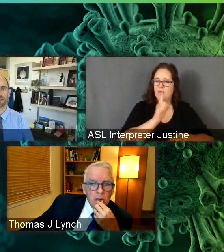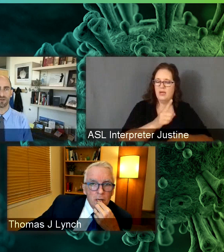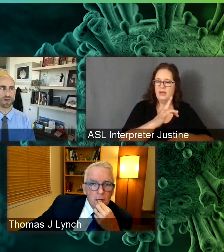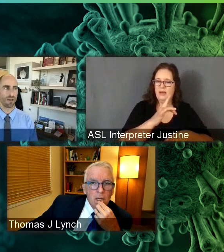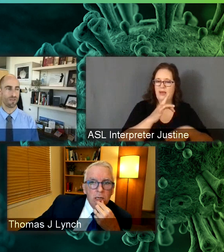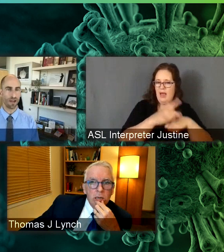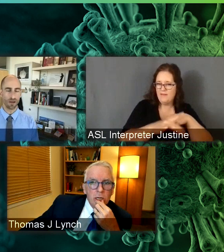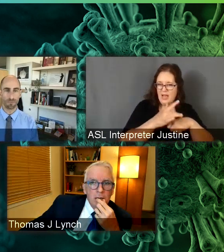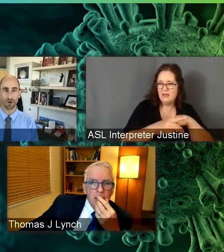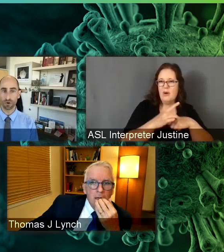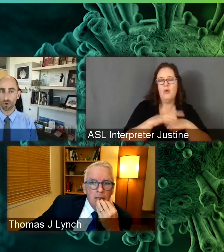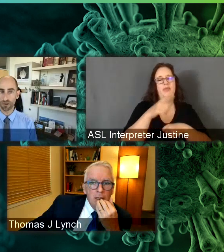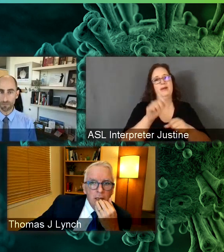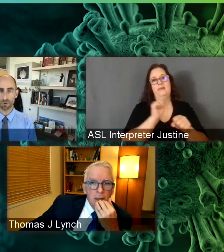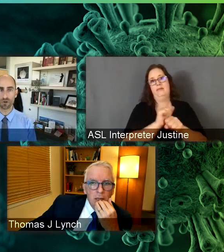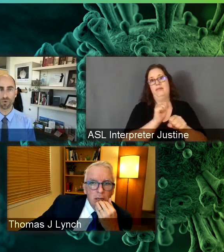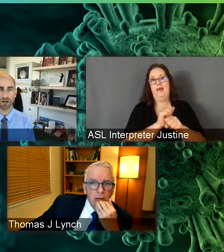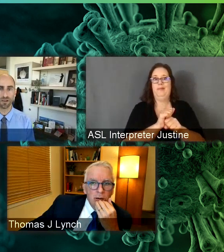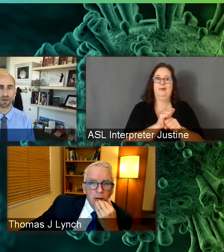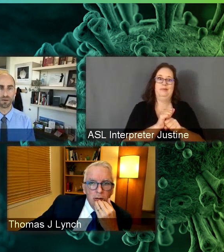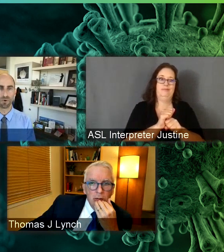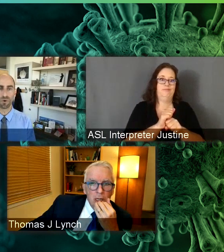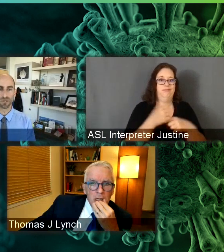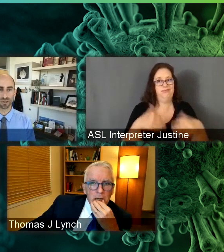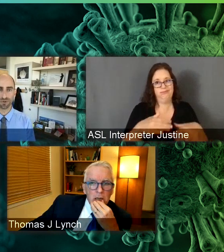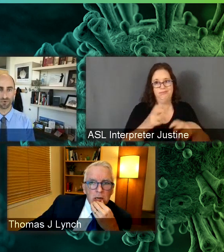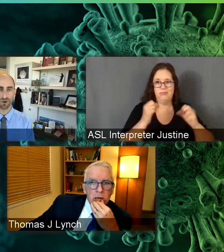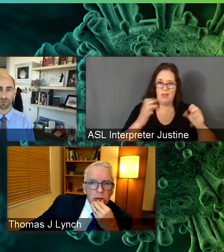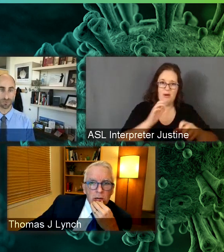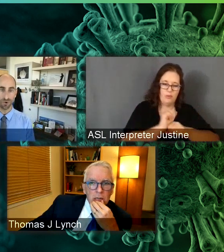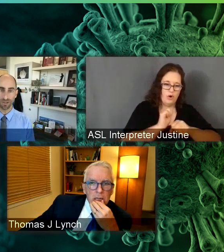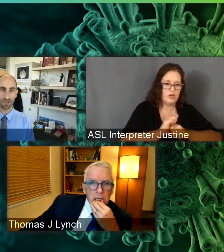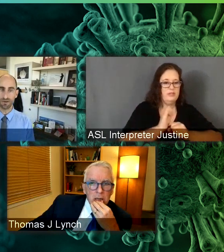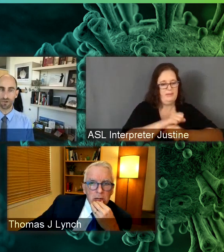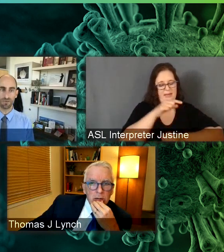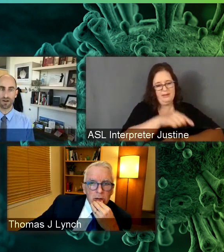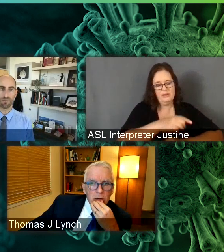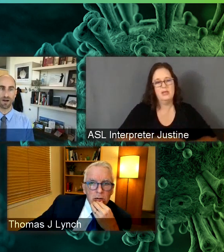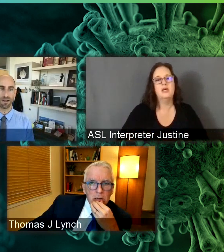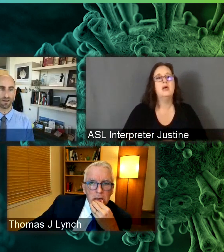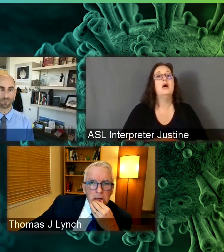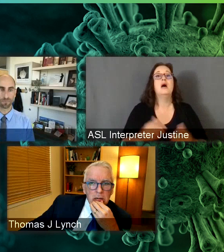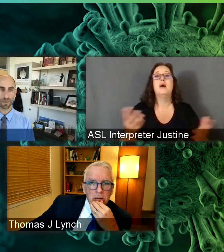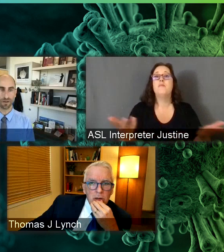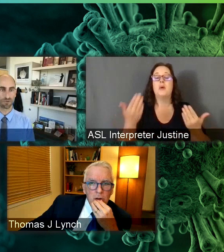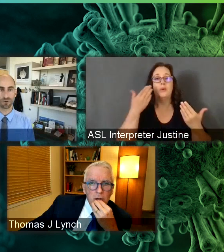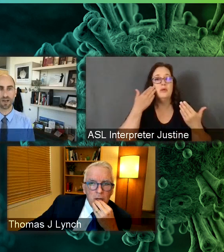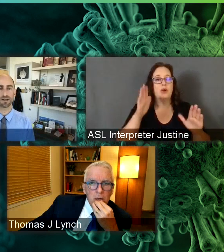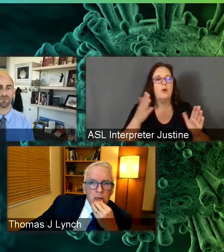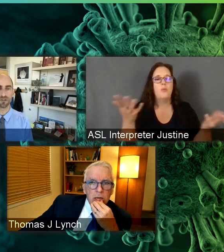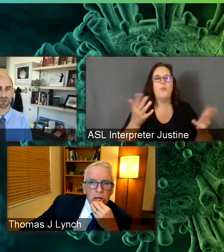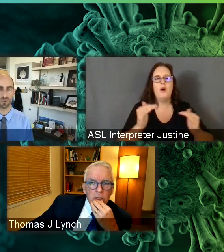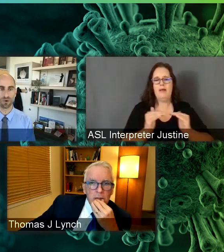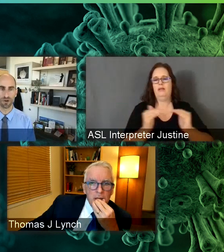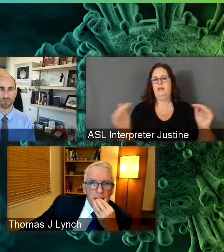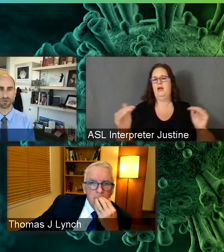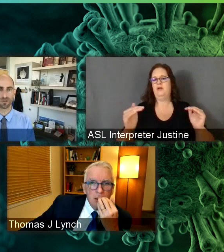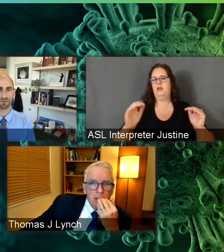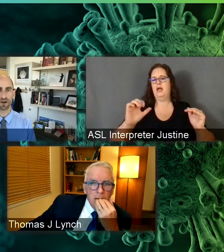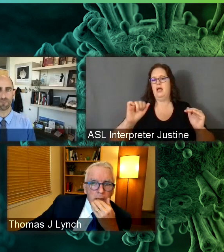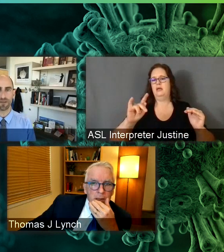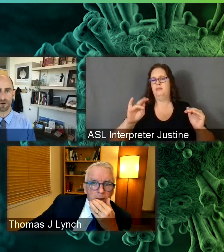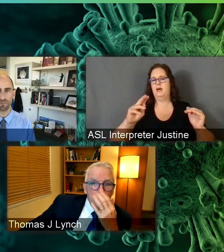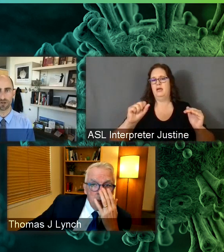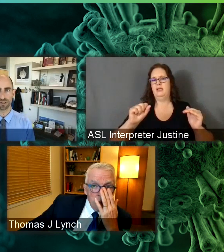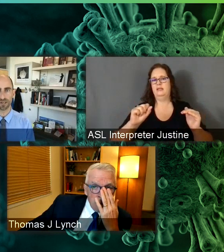labor intensive. They appear to correlate pretty well. But what we still don't know is what level of antibody is protective. And so we don't